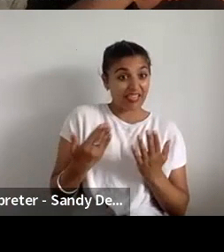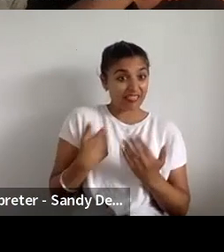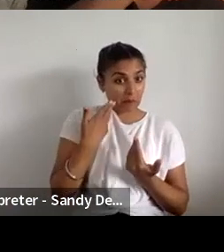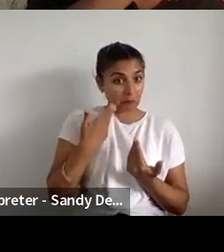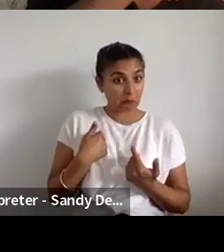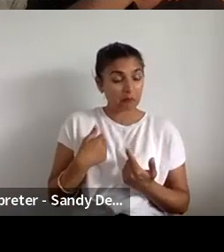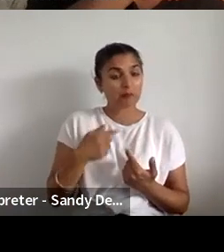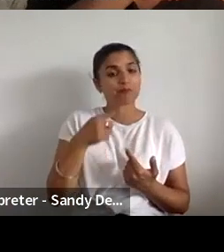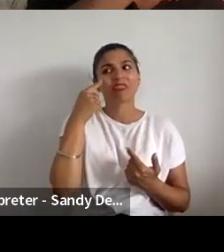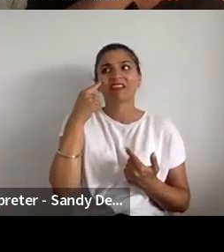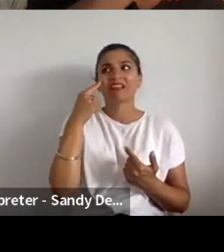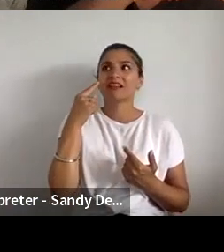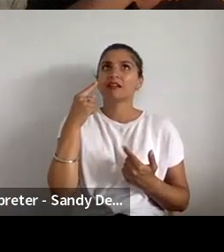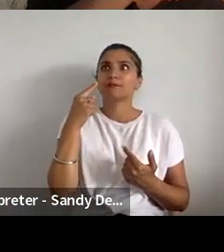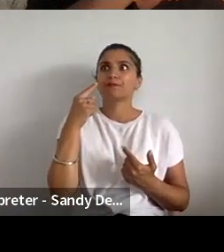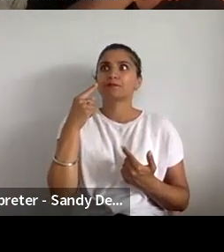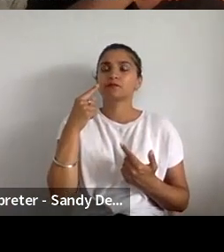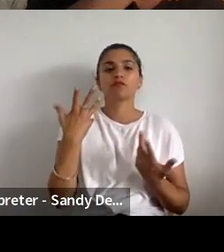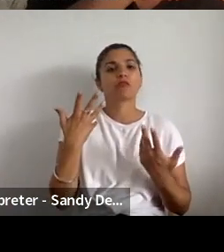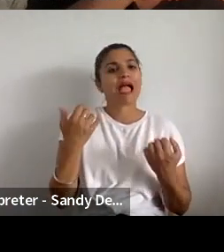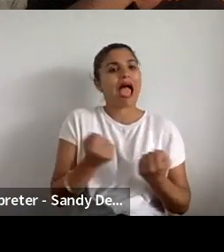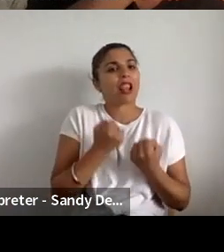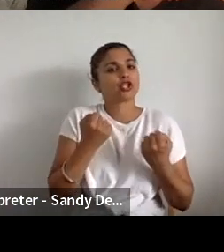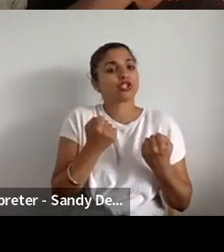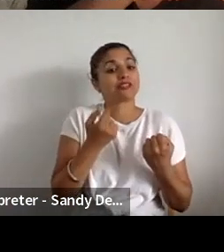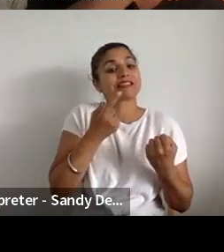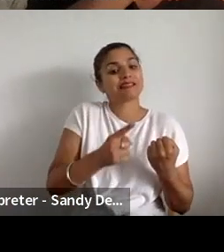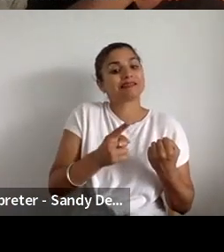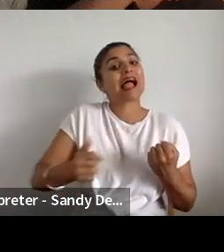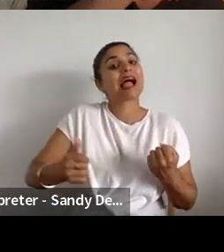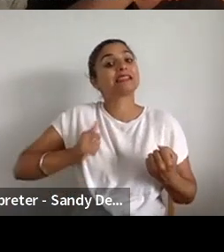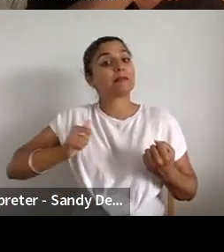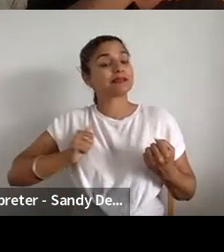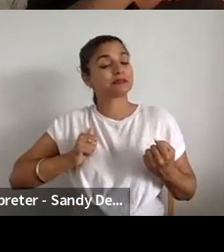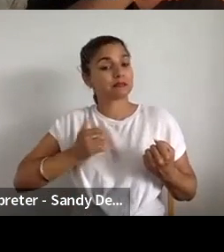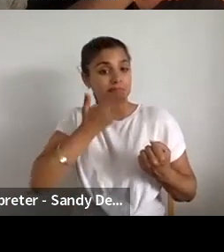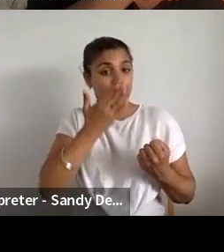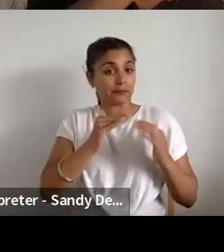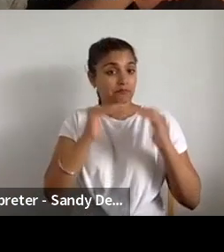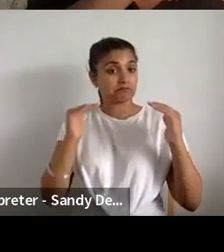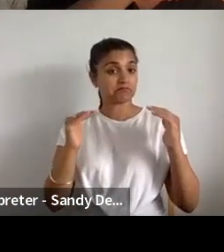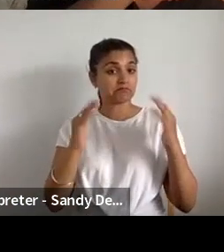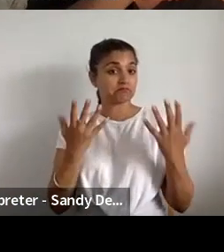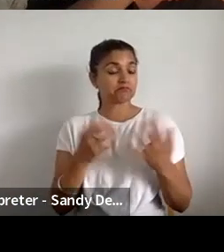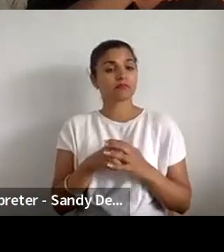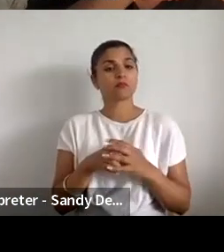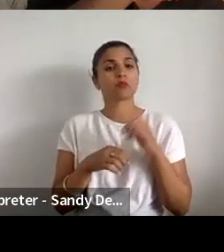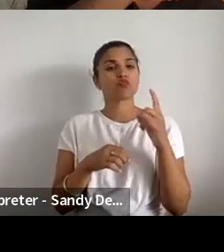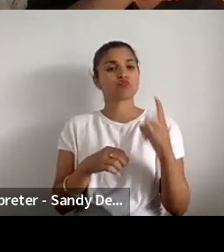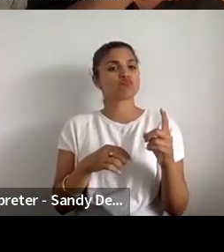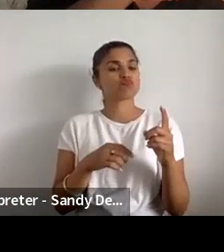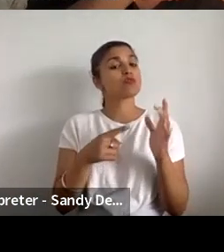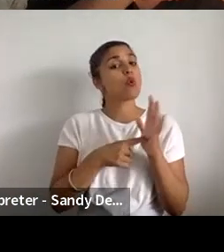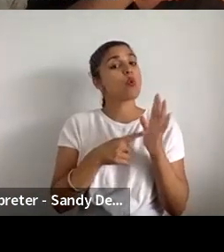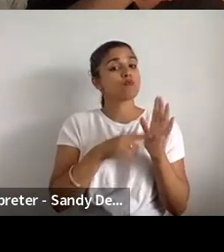the energy and the expectation felt quite balanced, I think, for what we had? So, yeah, there wasn't so much pressure on